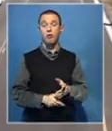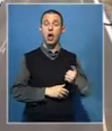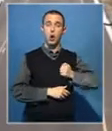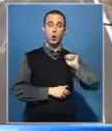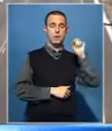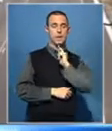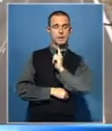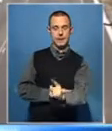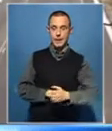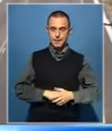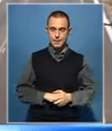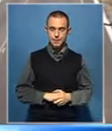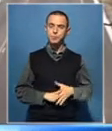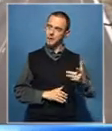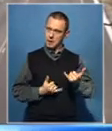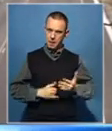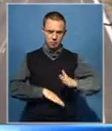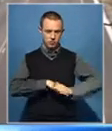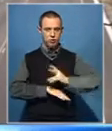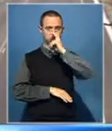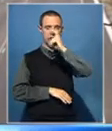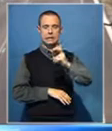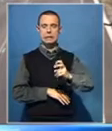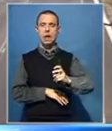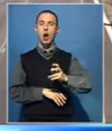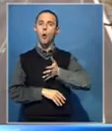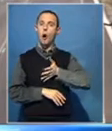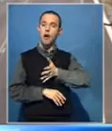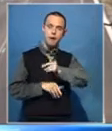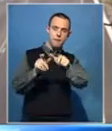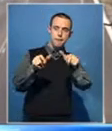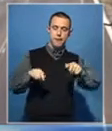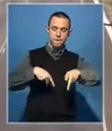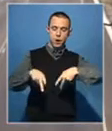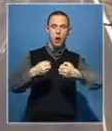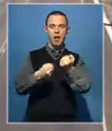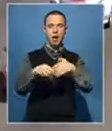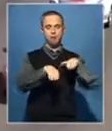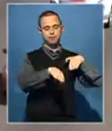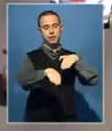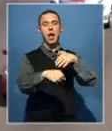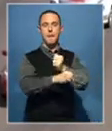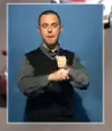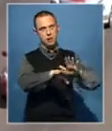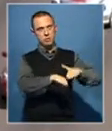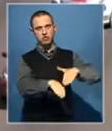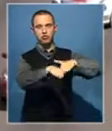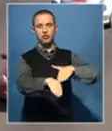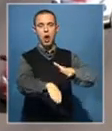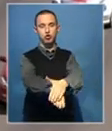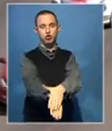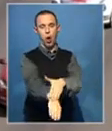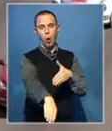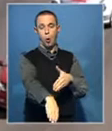Gosatu is stepping up its anti-ETOL campaign. It's called on Gauten Freeway users to rally behind them. The provincial